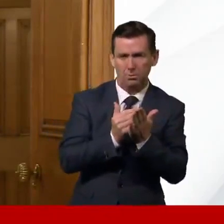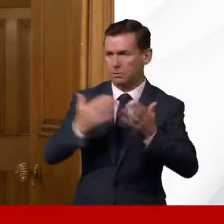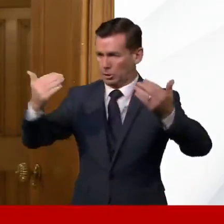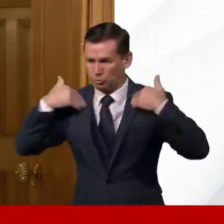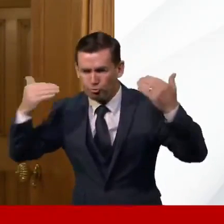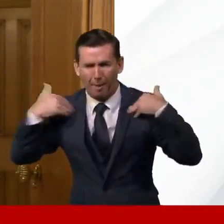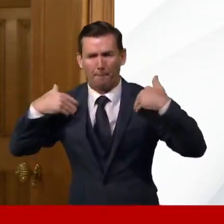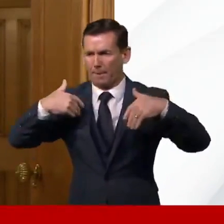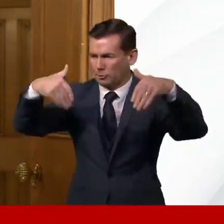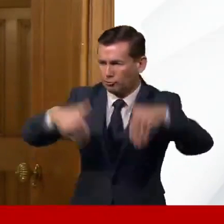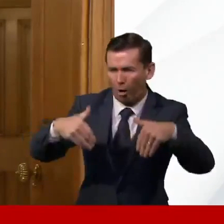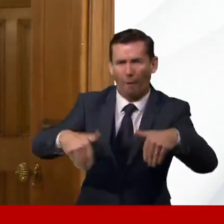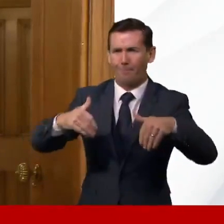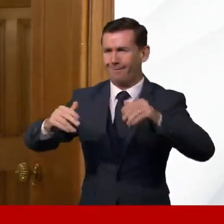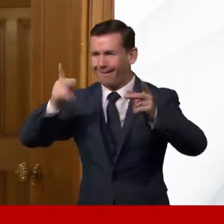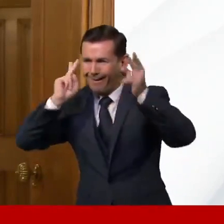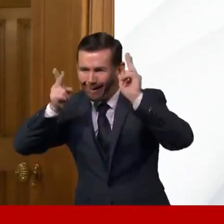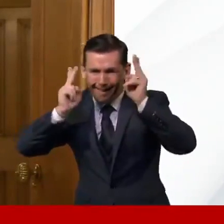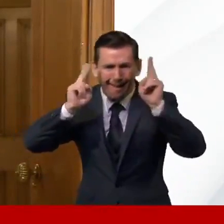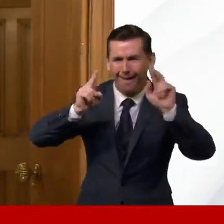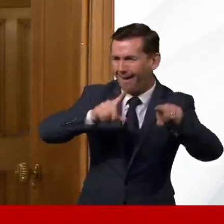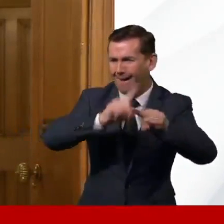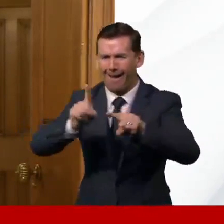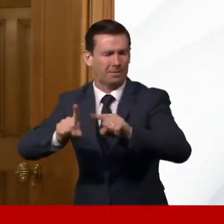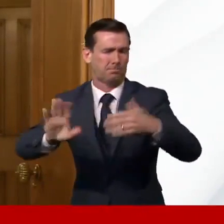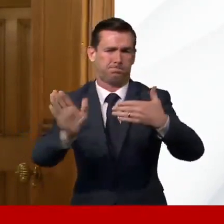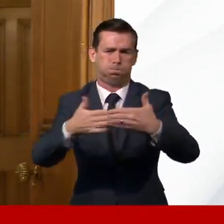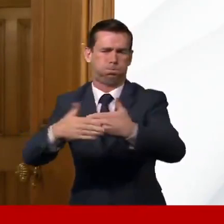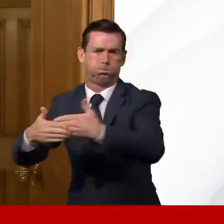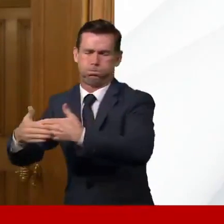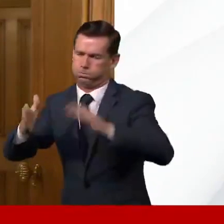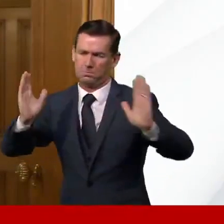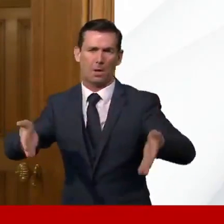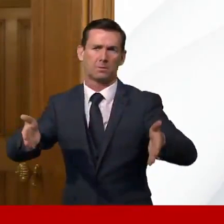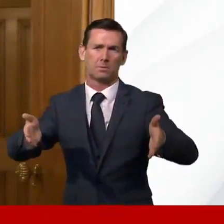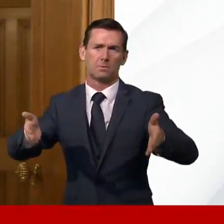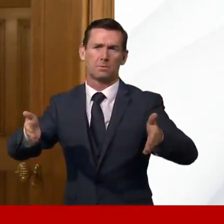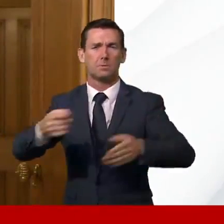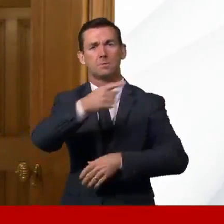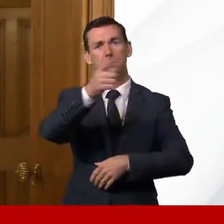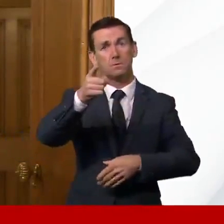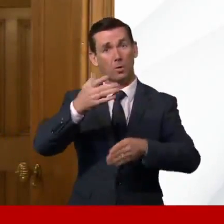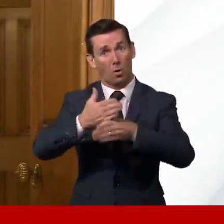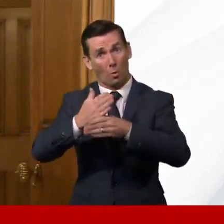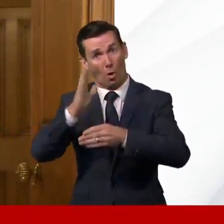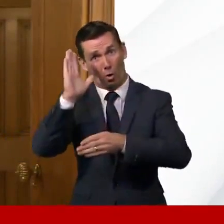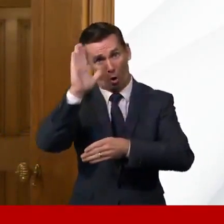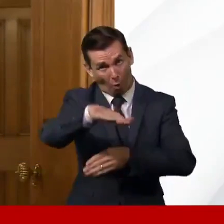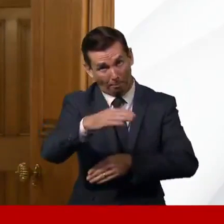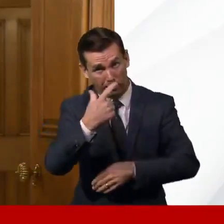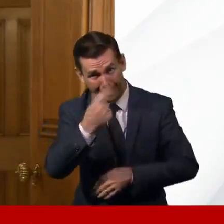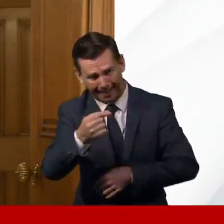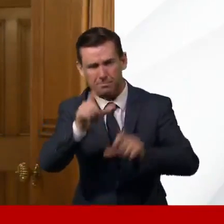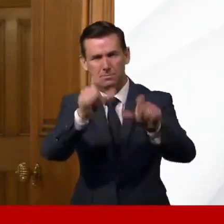gyms and leisure facilities and personal care services must close. People must work from home if they can, but may